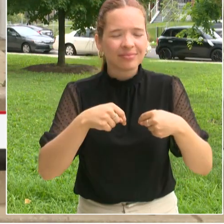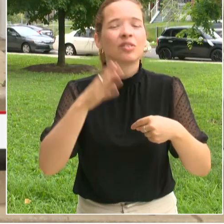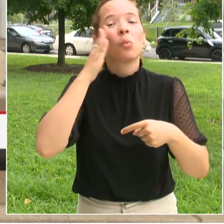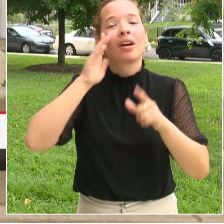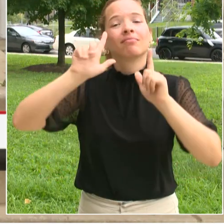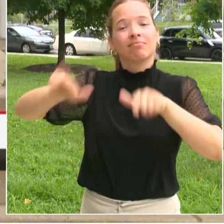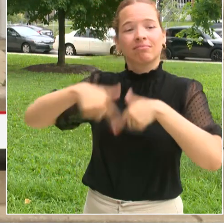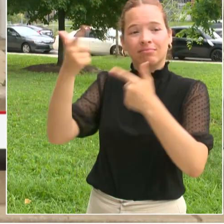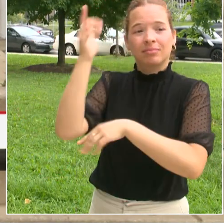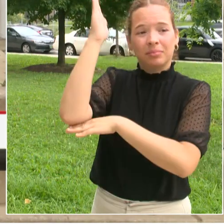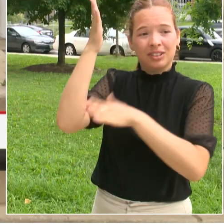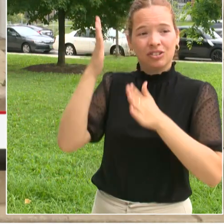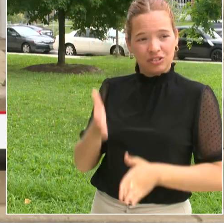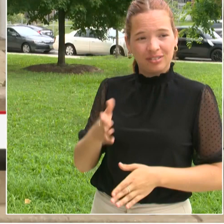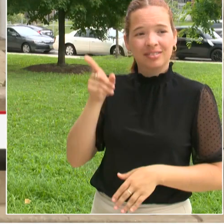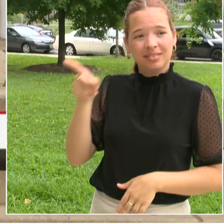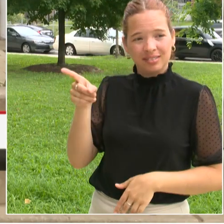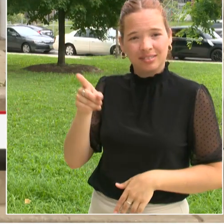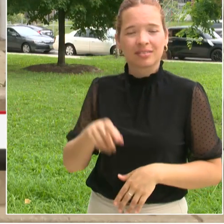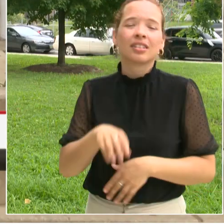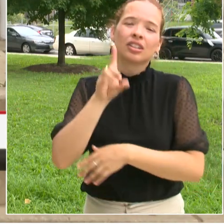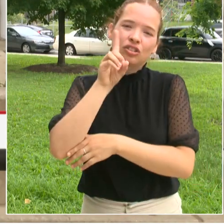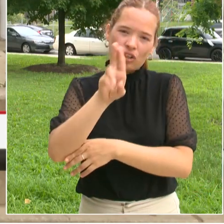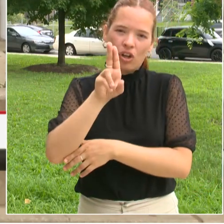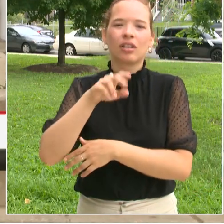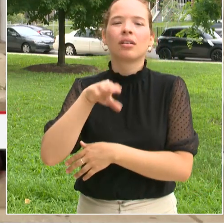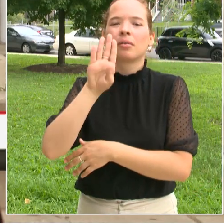Vandiali for some questions so thank you.